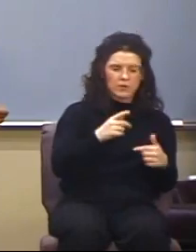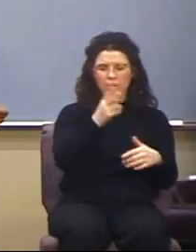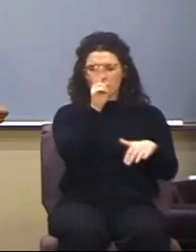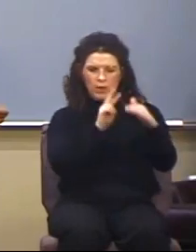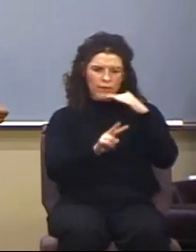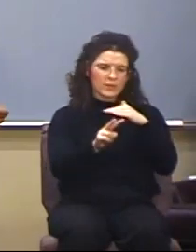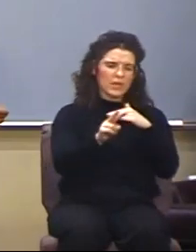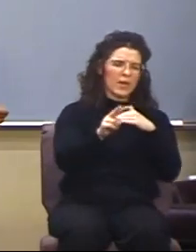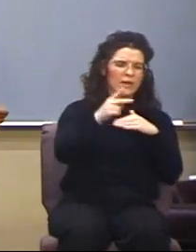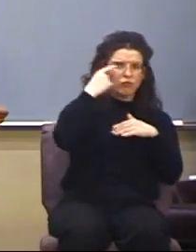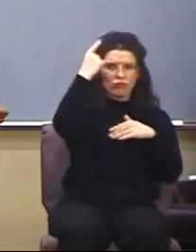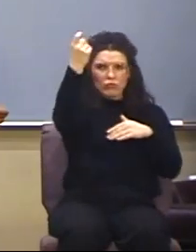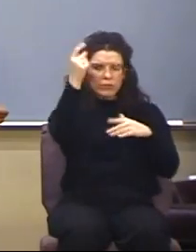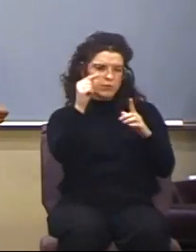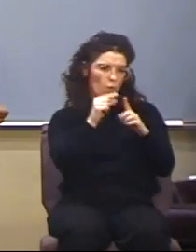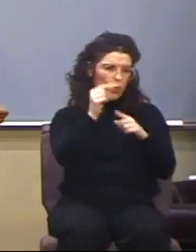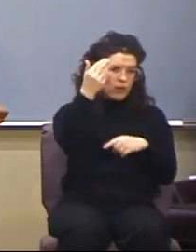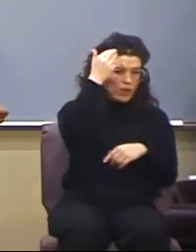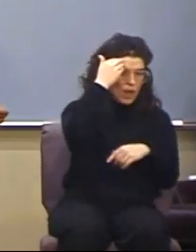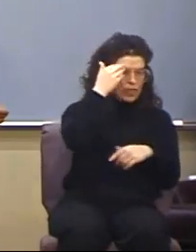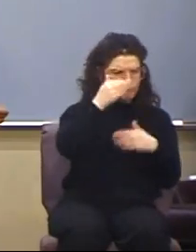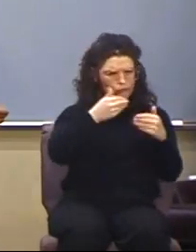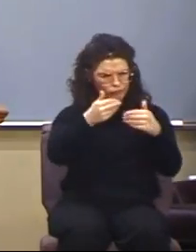word of knowledge, so on and so forth,